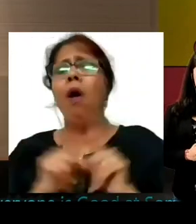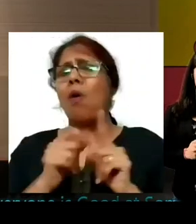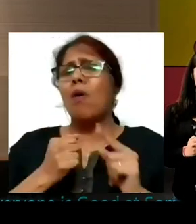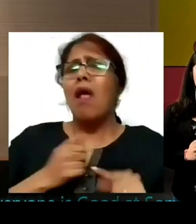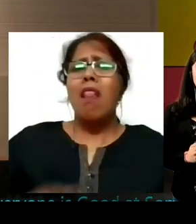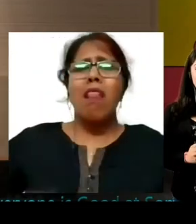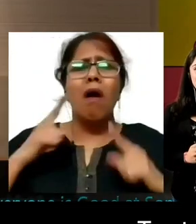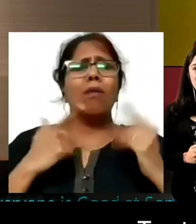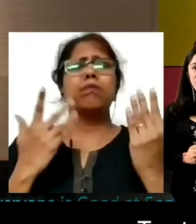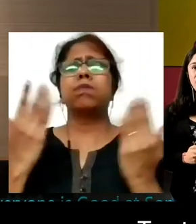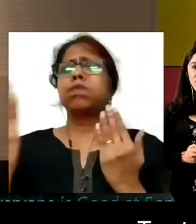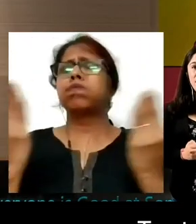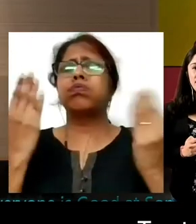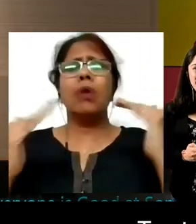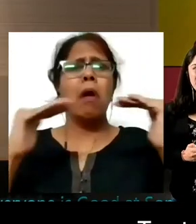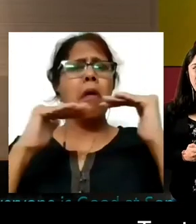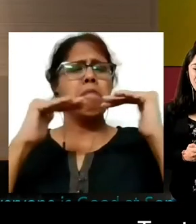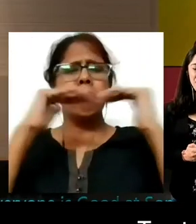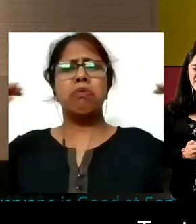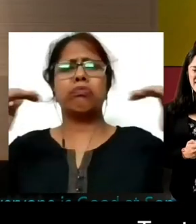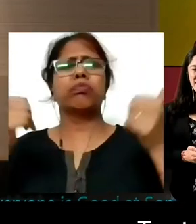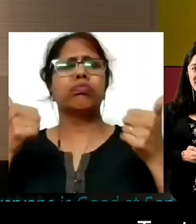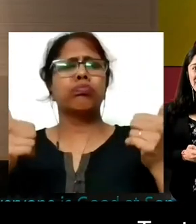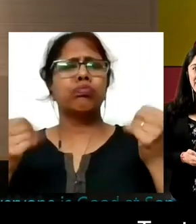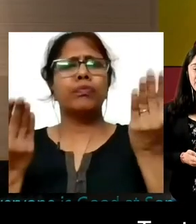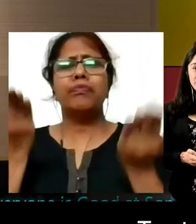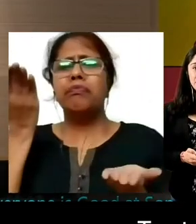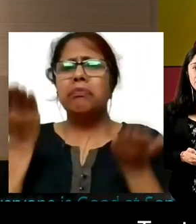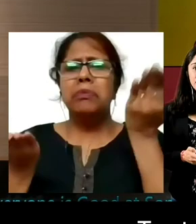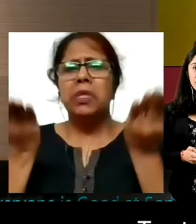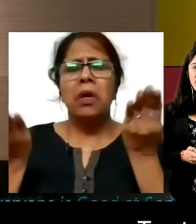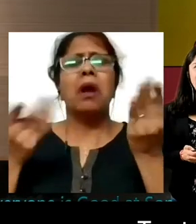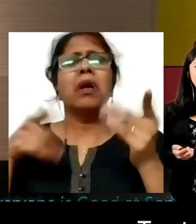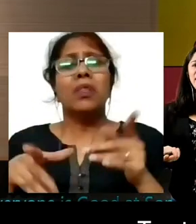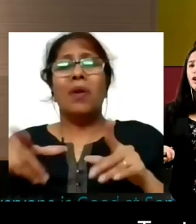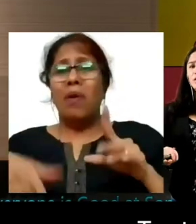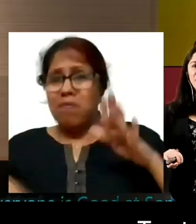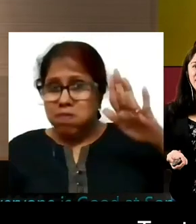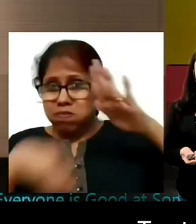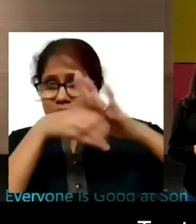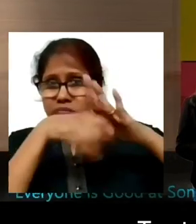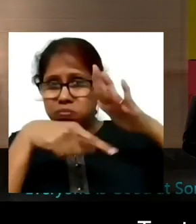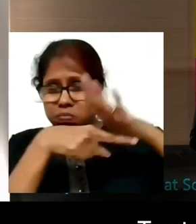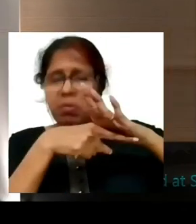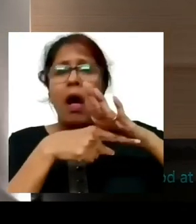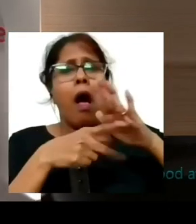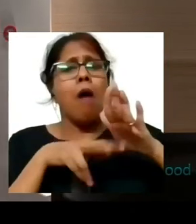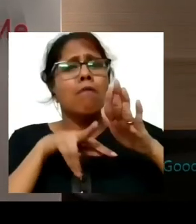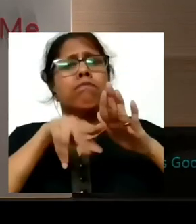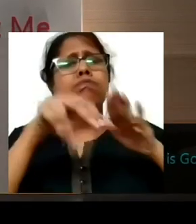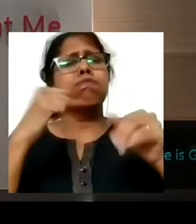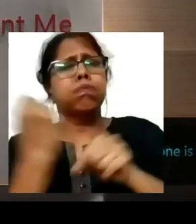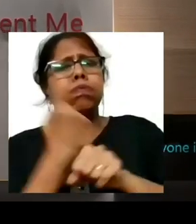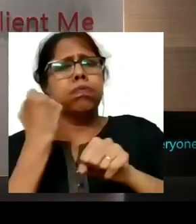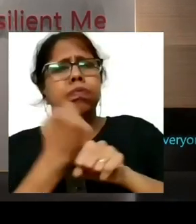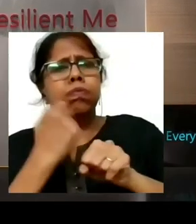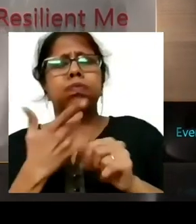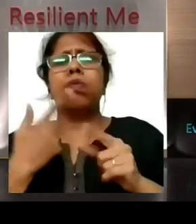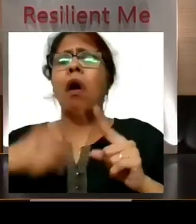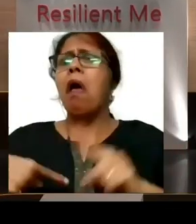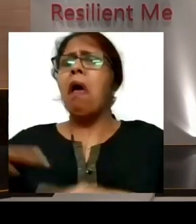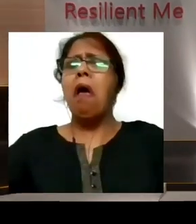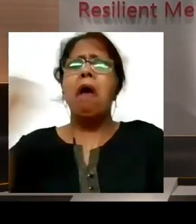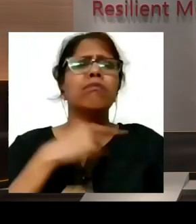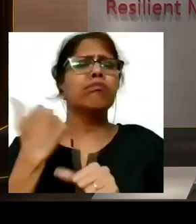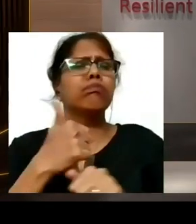or walk faster, rest my prosthetic leg, and carry on with my daily activities. I felt much more